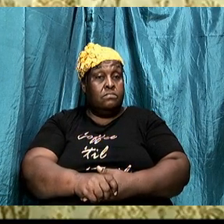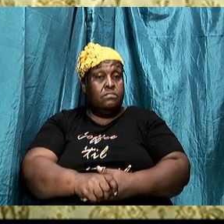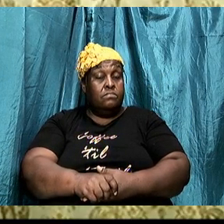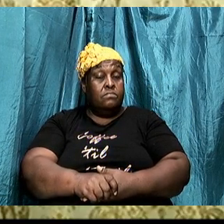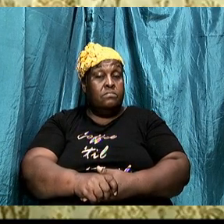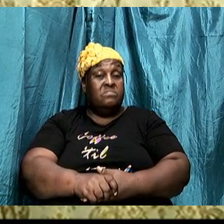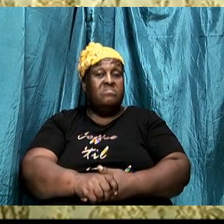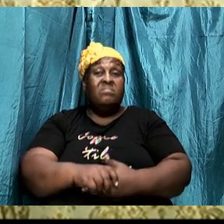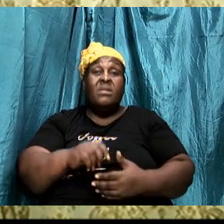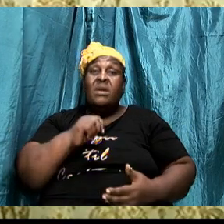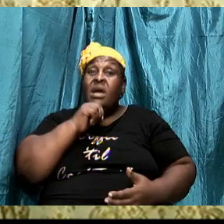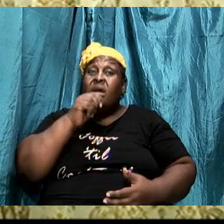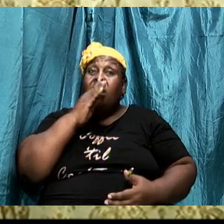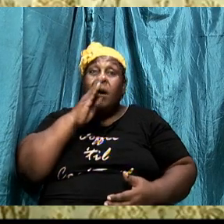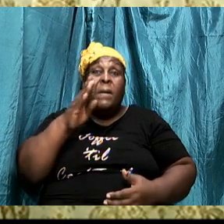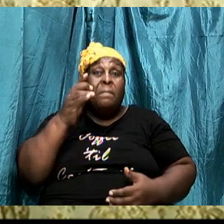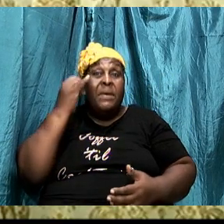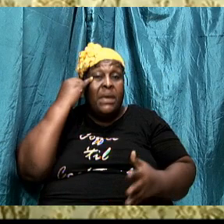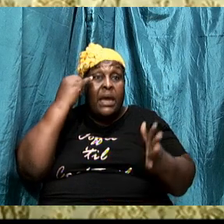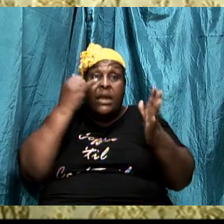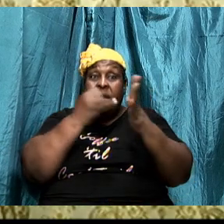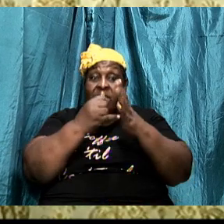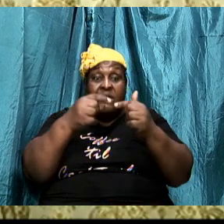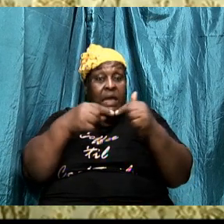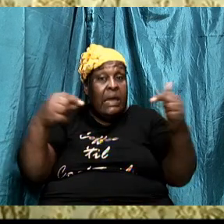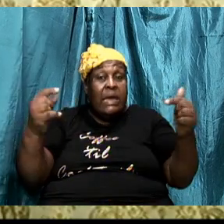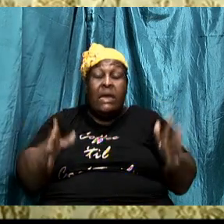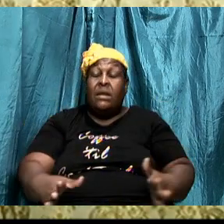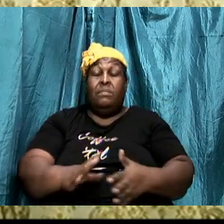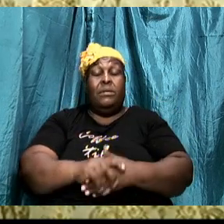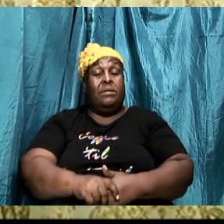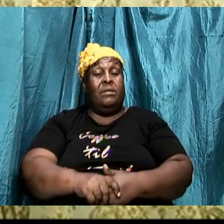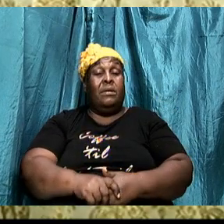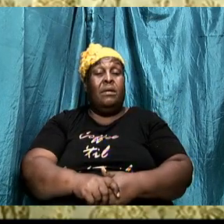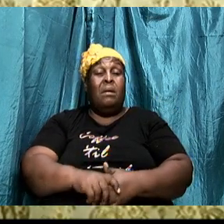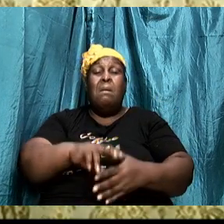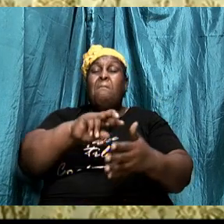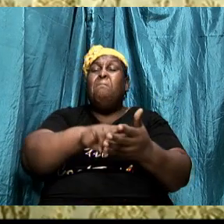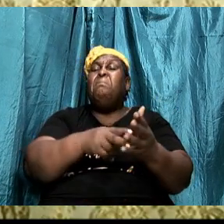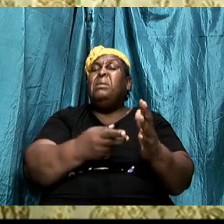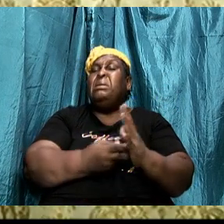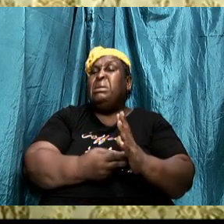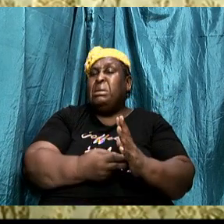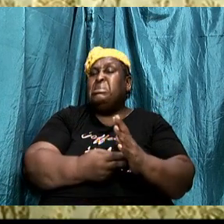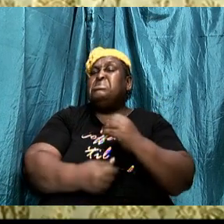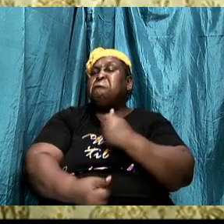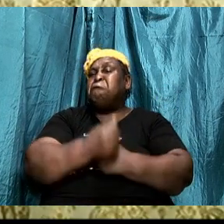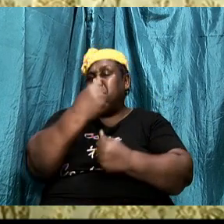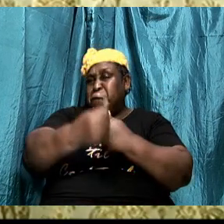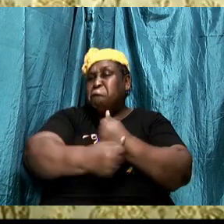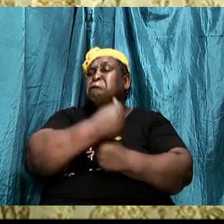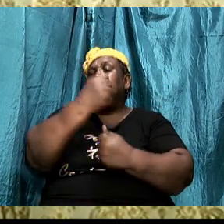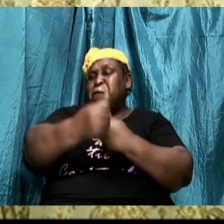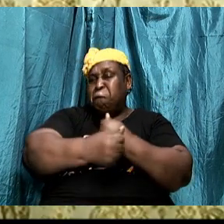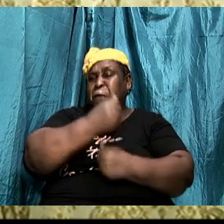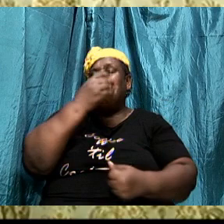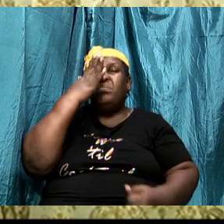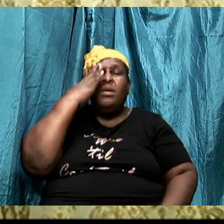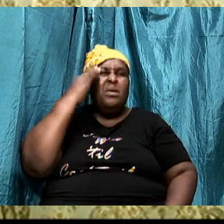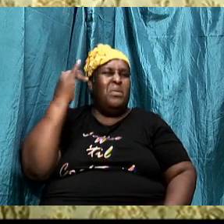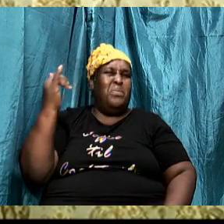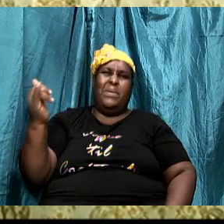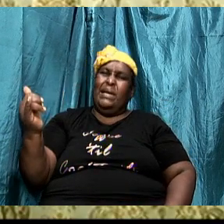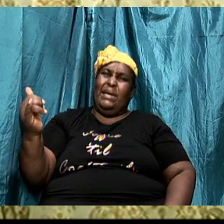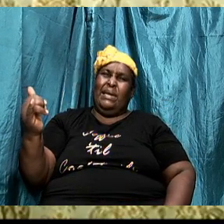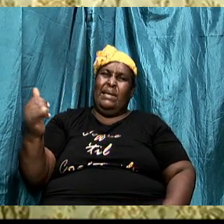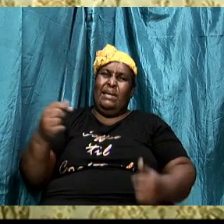not being able to identify the enemy means certain death why the enemy